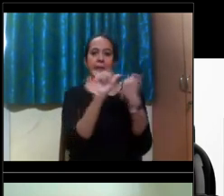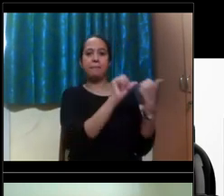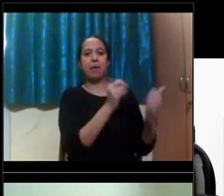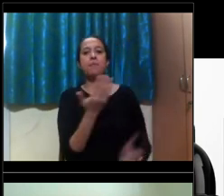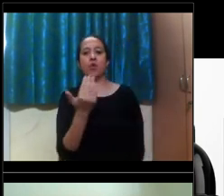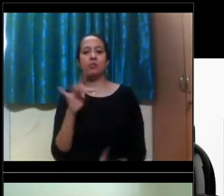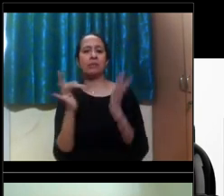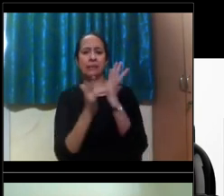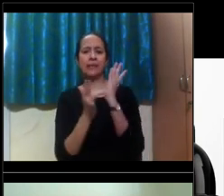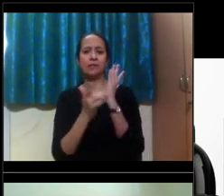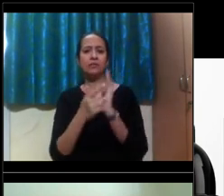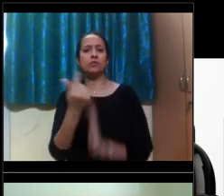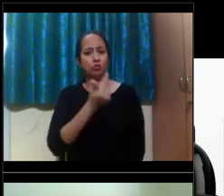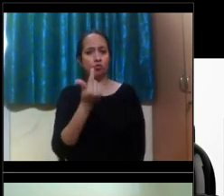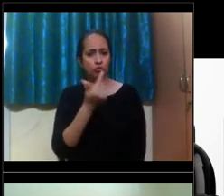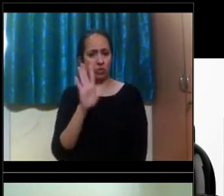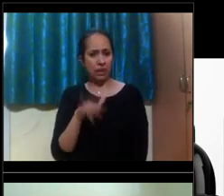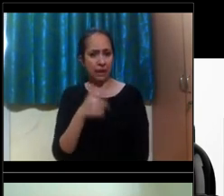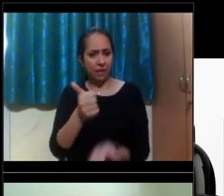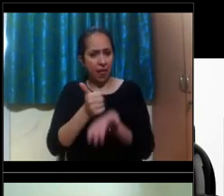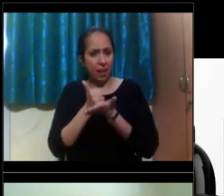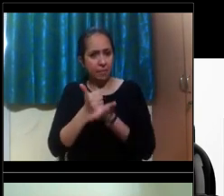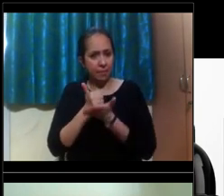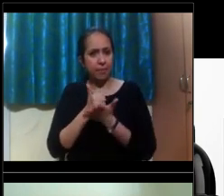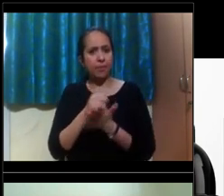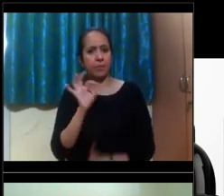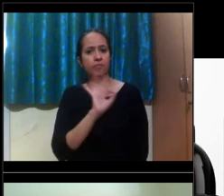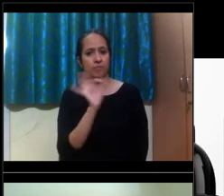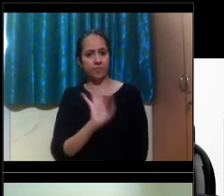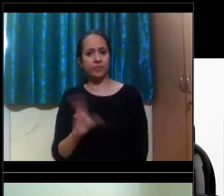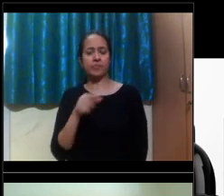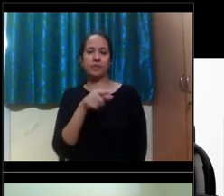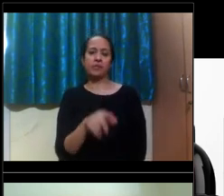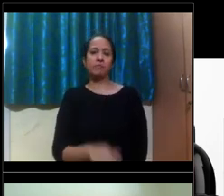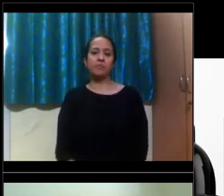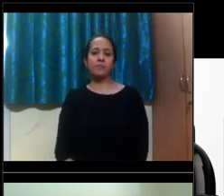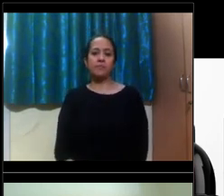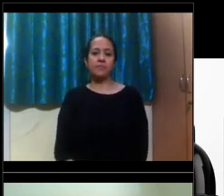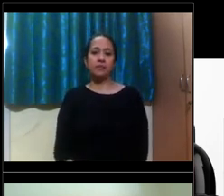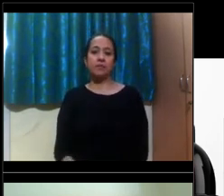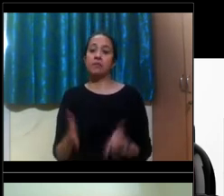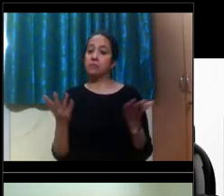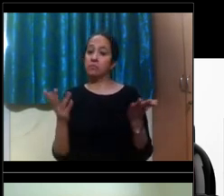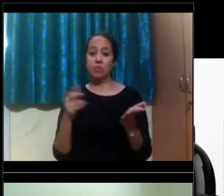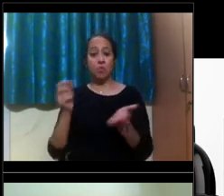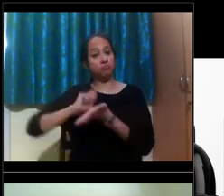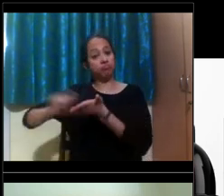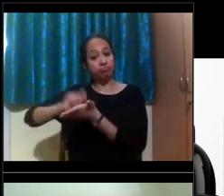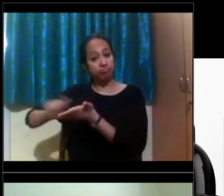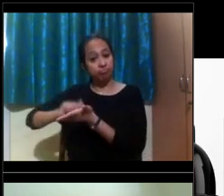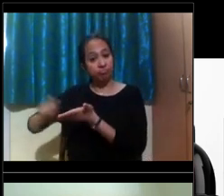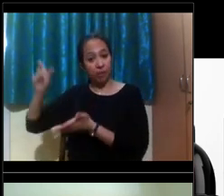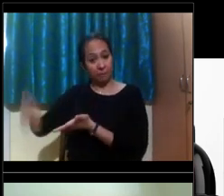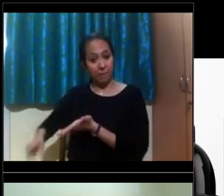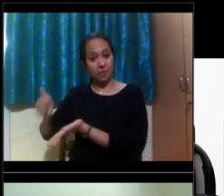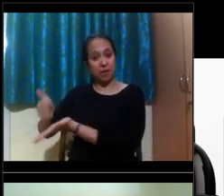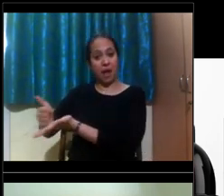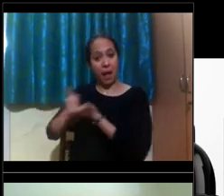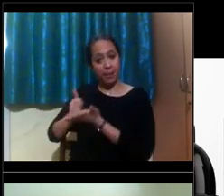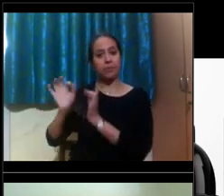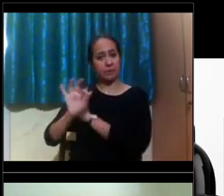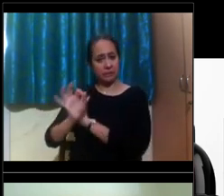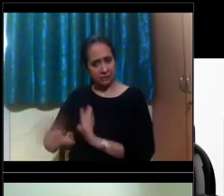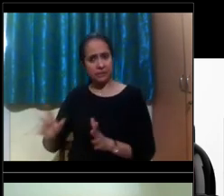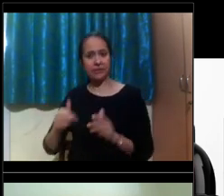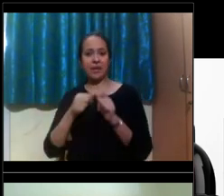Um, so like I said, it's tailored to the individual, but you know, extended time, um, note taking, those are some pretty typical ones that we see with